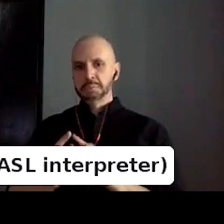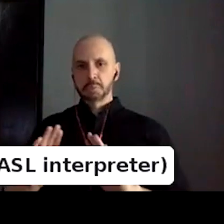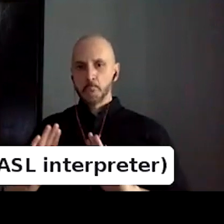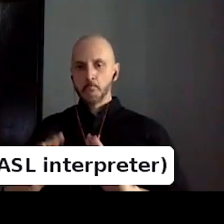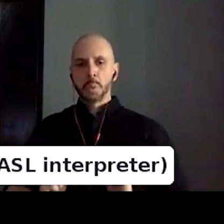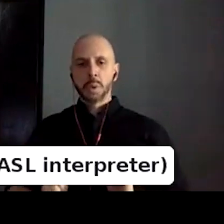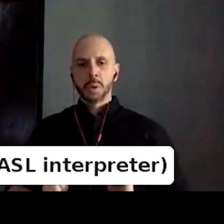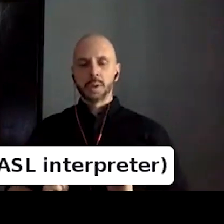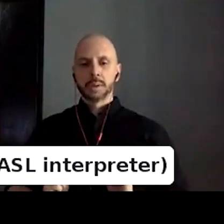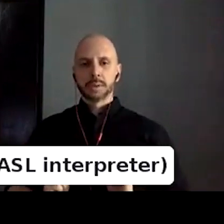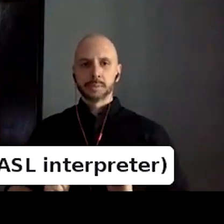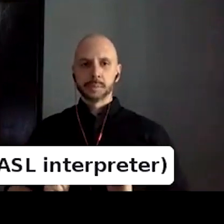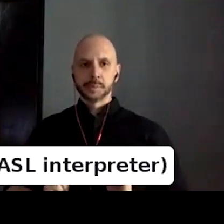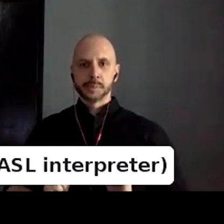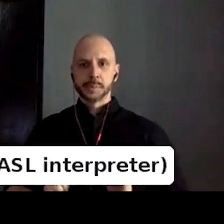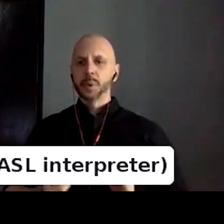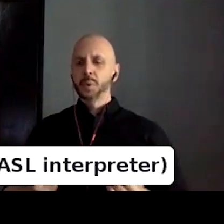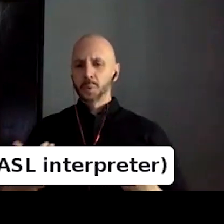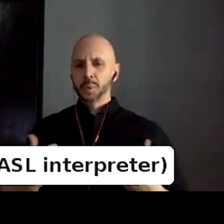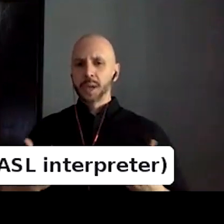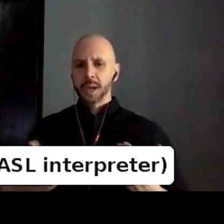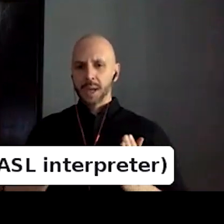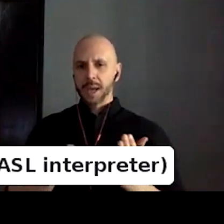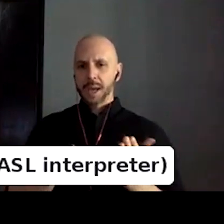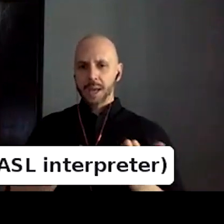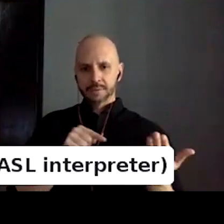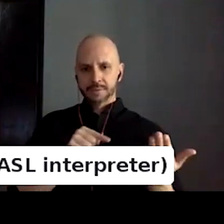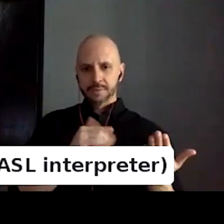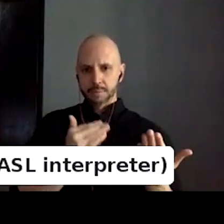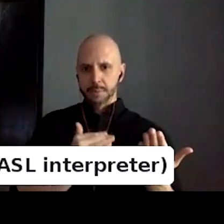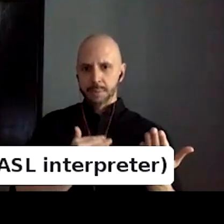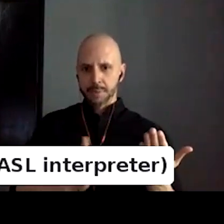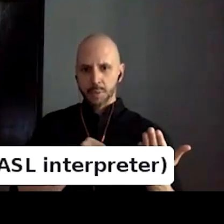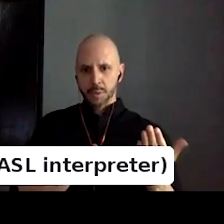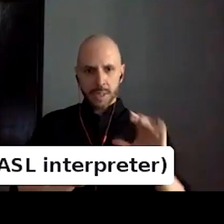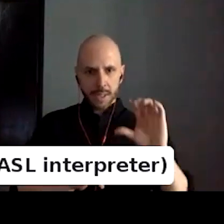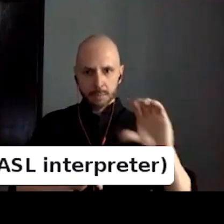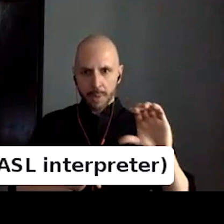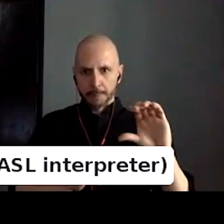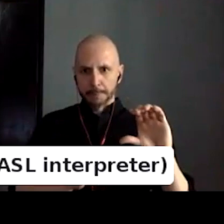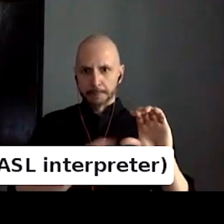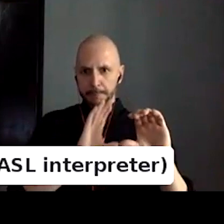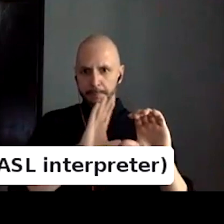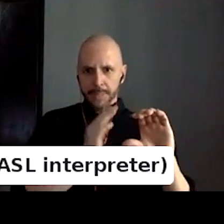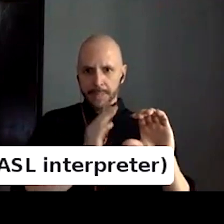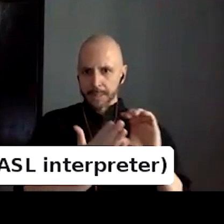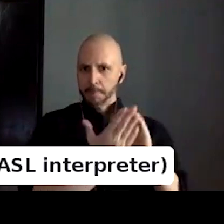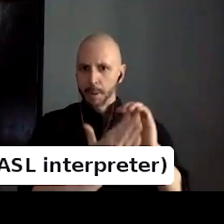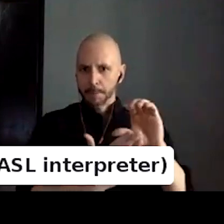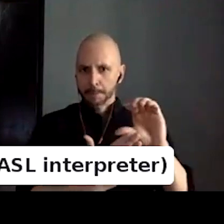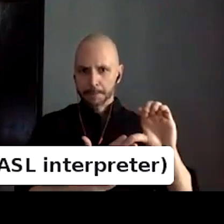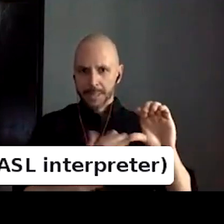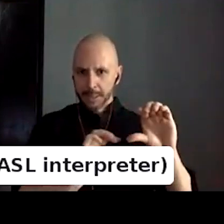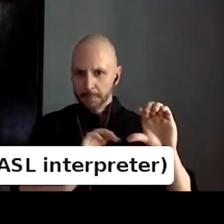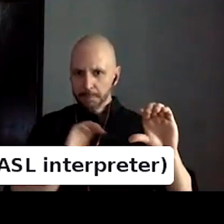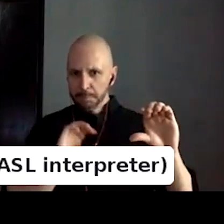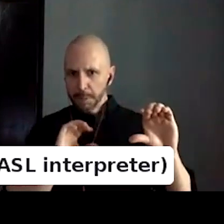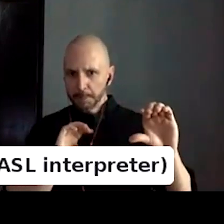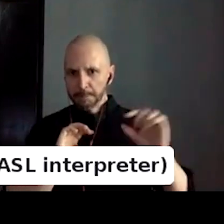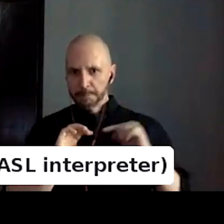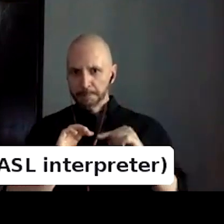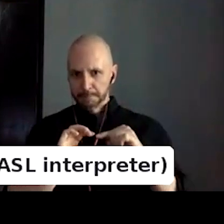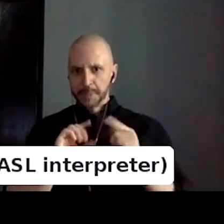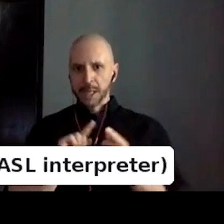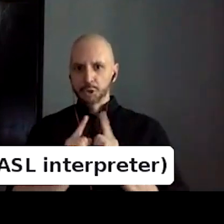like next to it, or that at least everyone could kind of read it. But yeah, there's, that's also so that language has